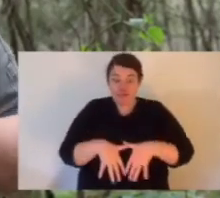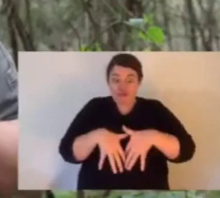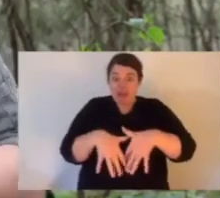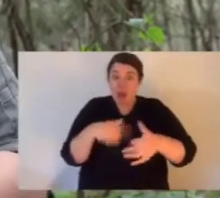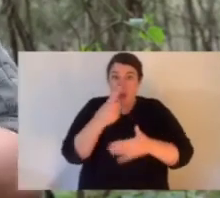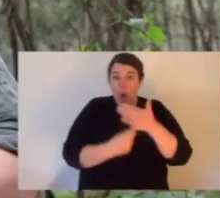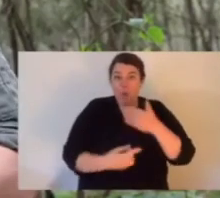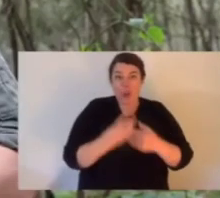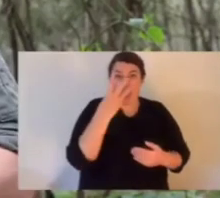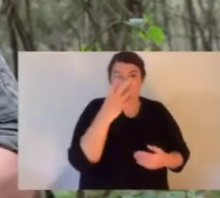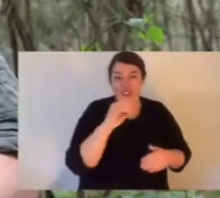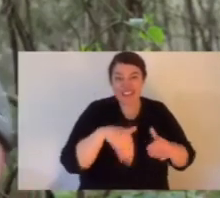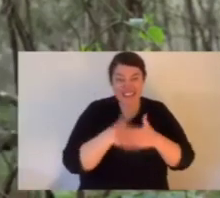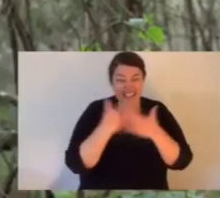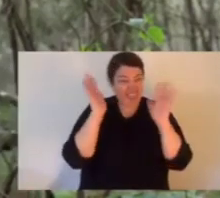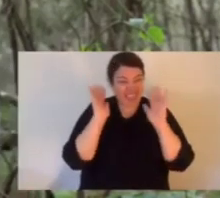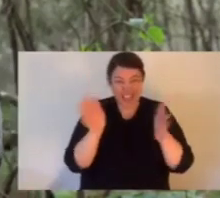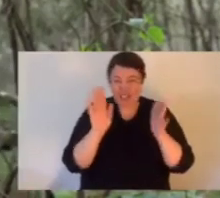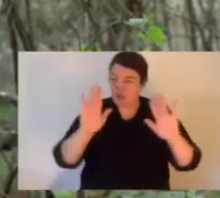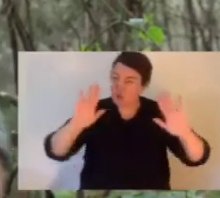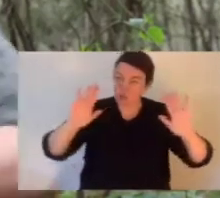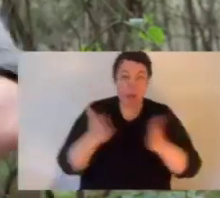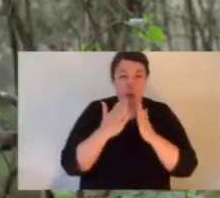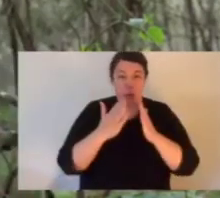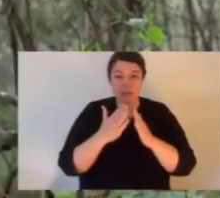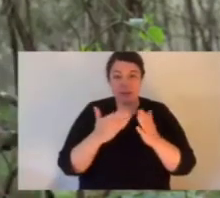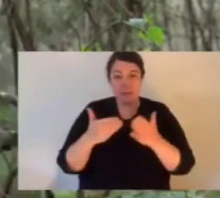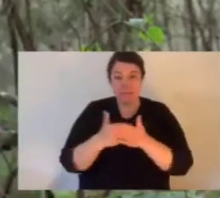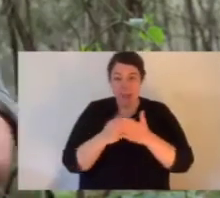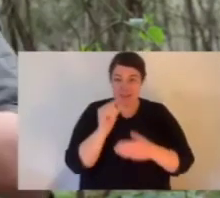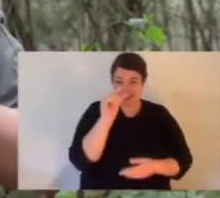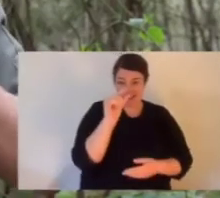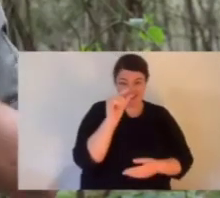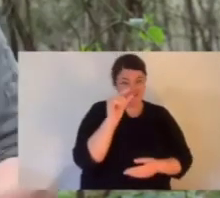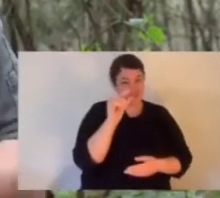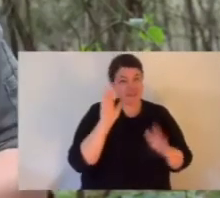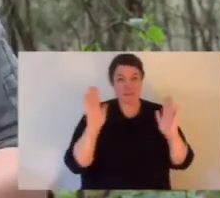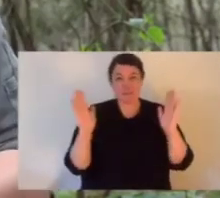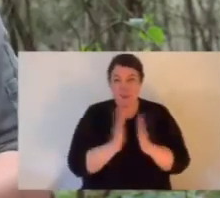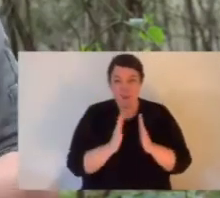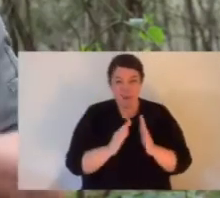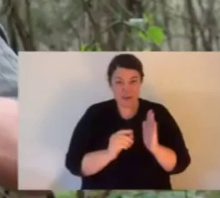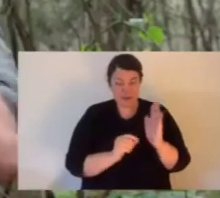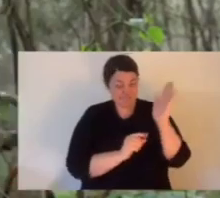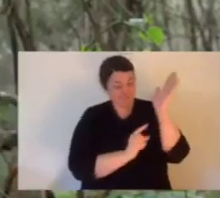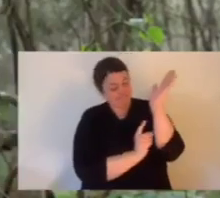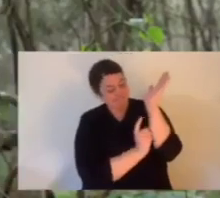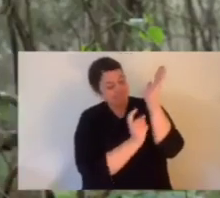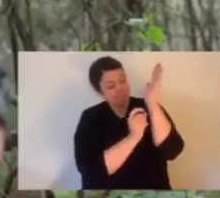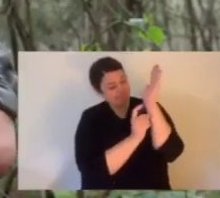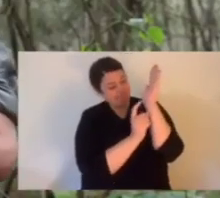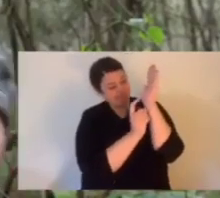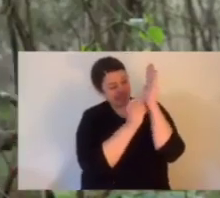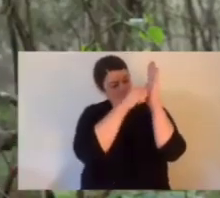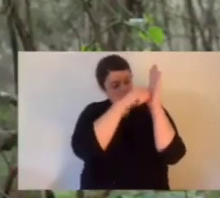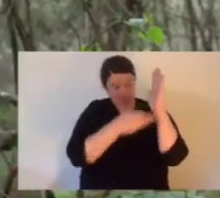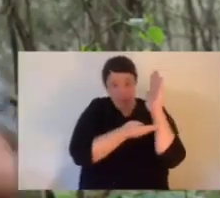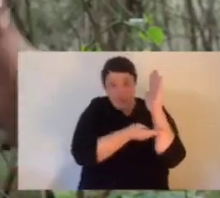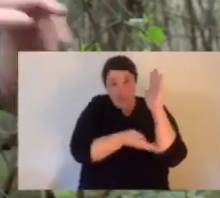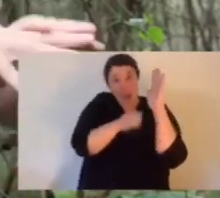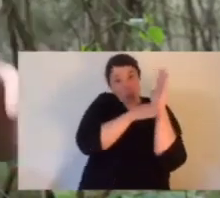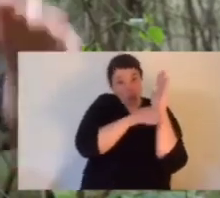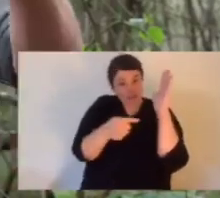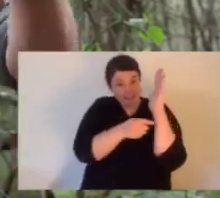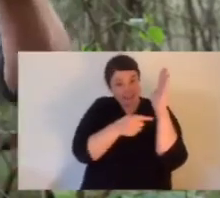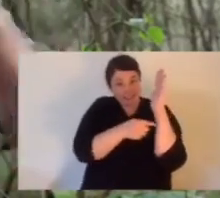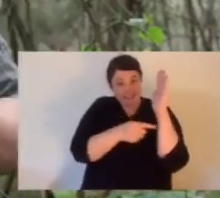and they're joeys or little juveniles and that's a small colony. But really common you'll have a little colony here or a little group